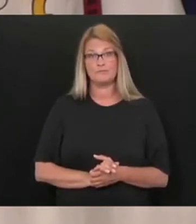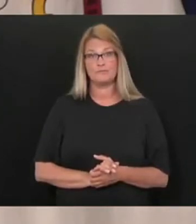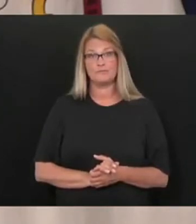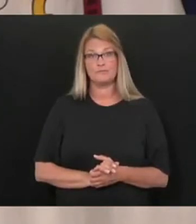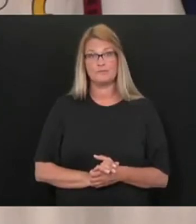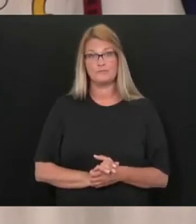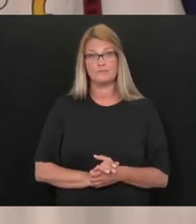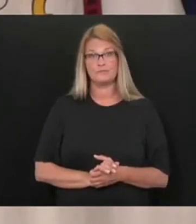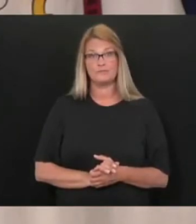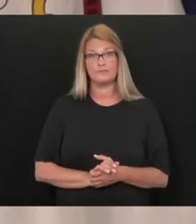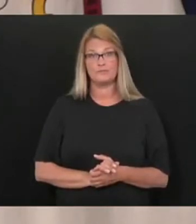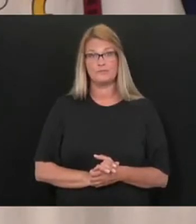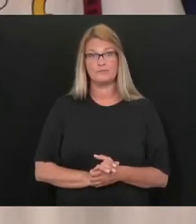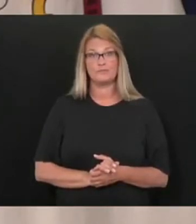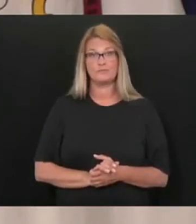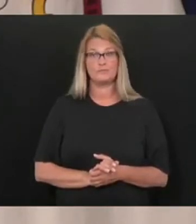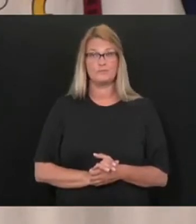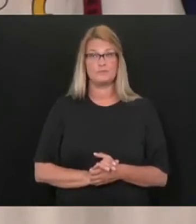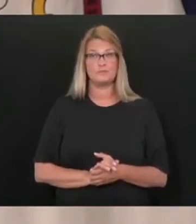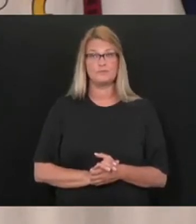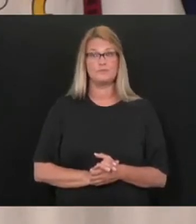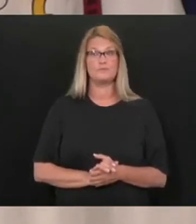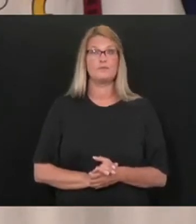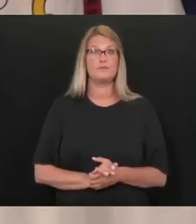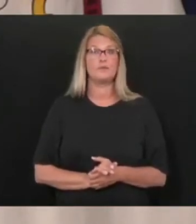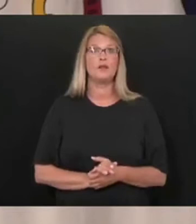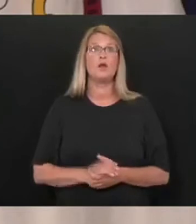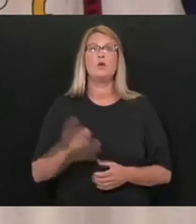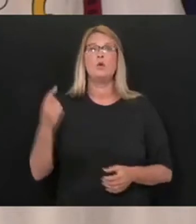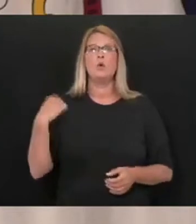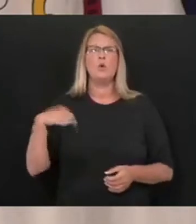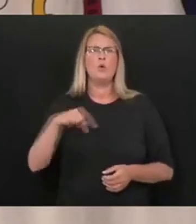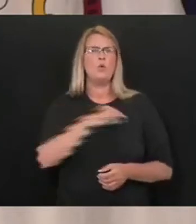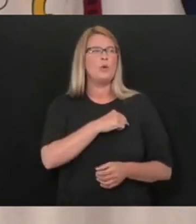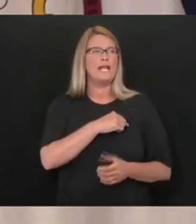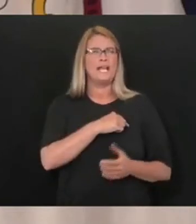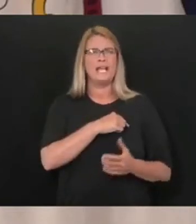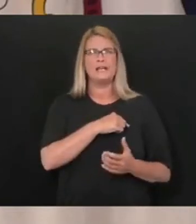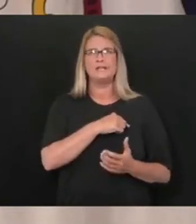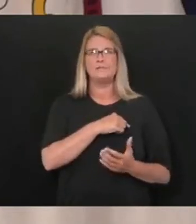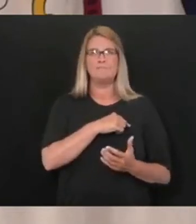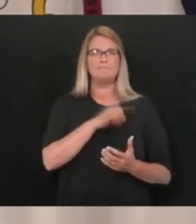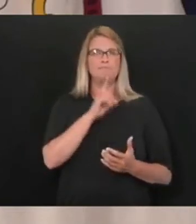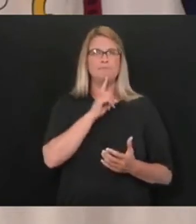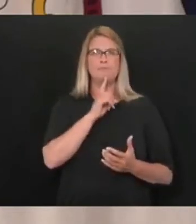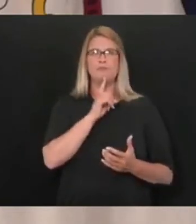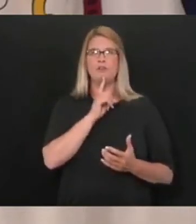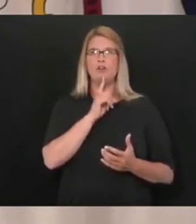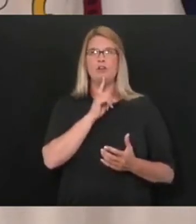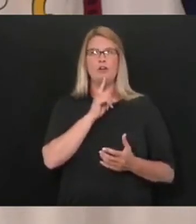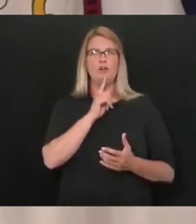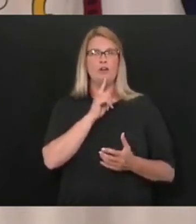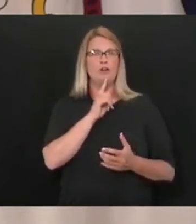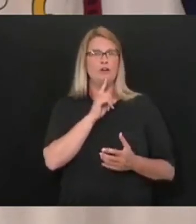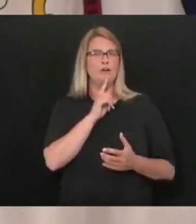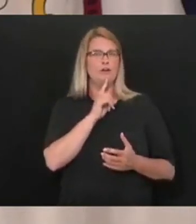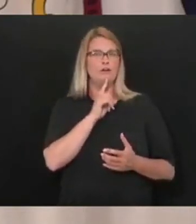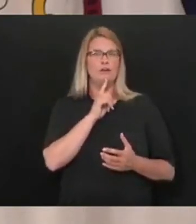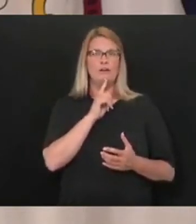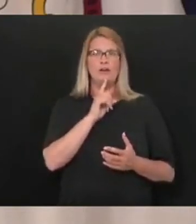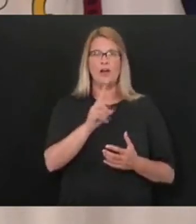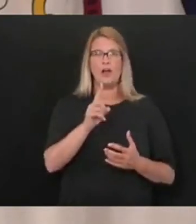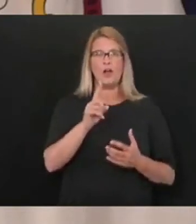polarized. You know, we became polarized on issues with our